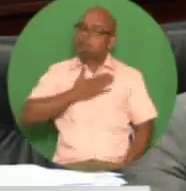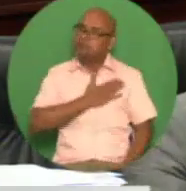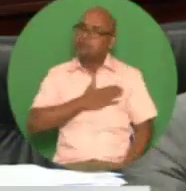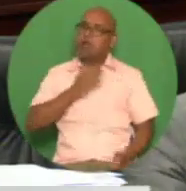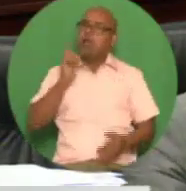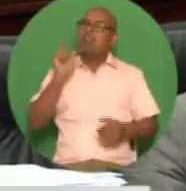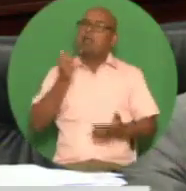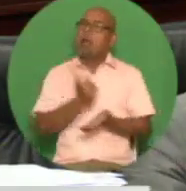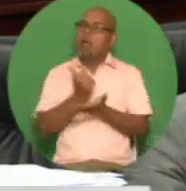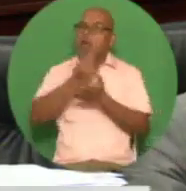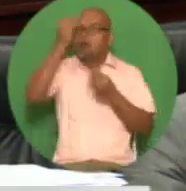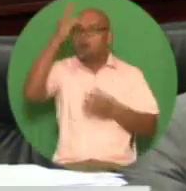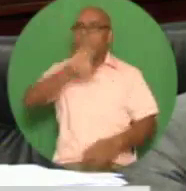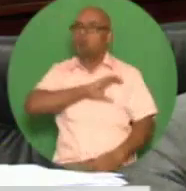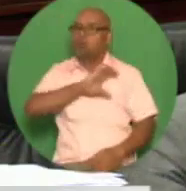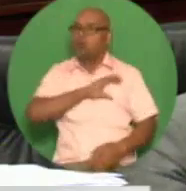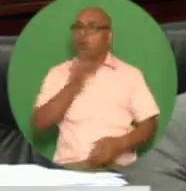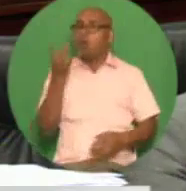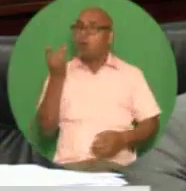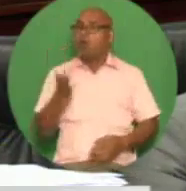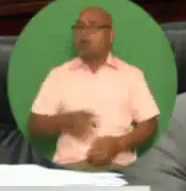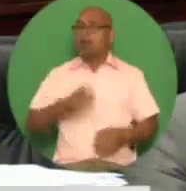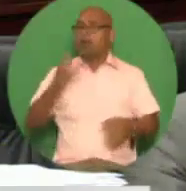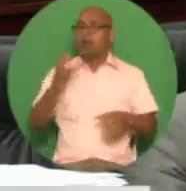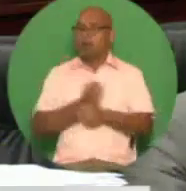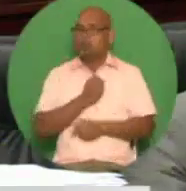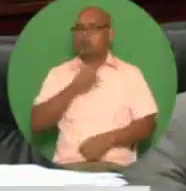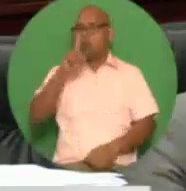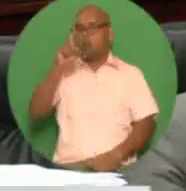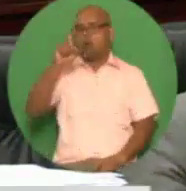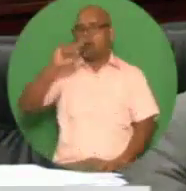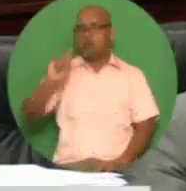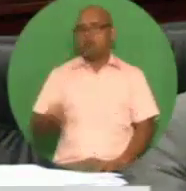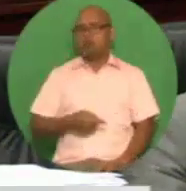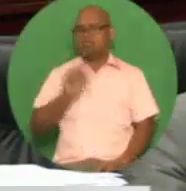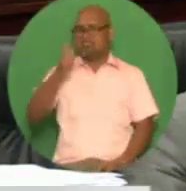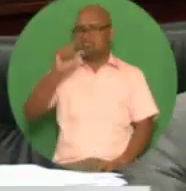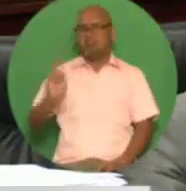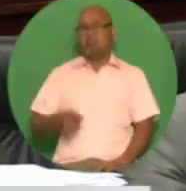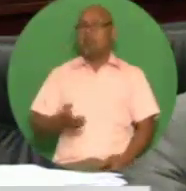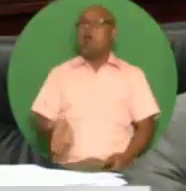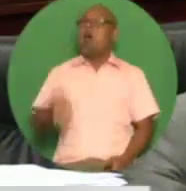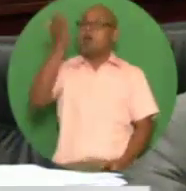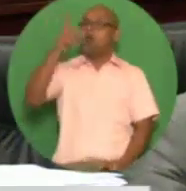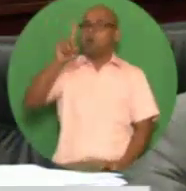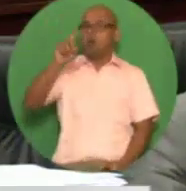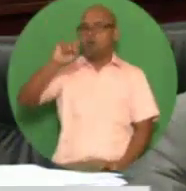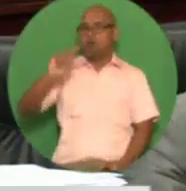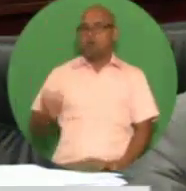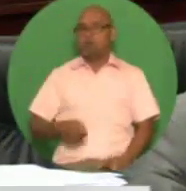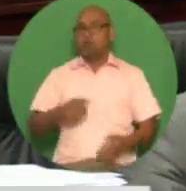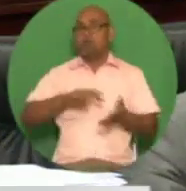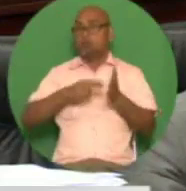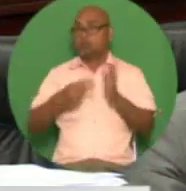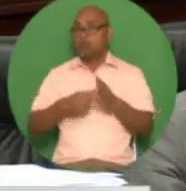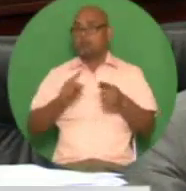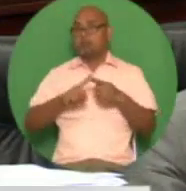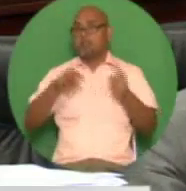of these persons the focal point of this strategic intervention will be crimes relating to murder and kidnapping